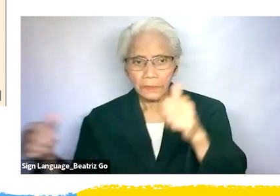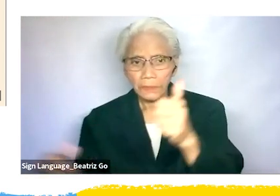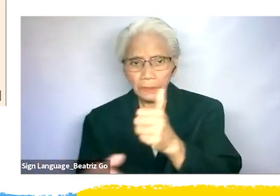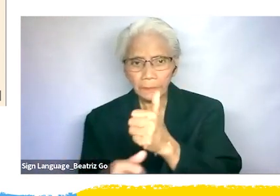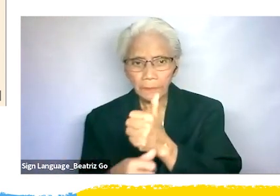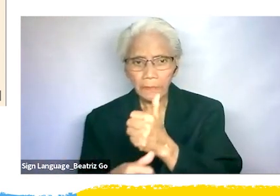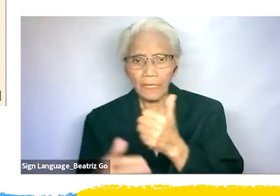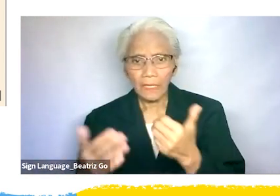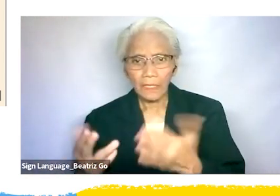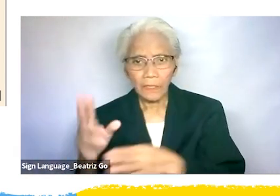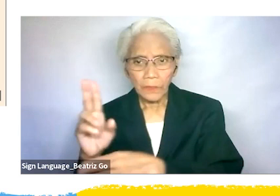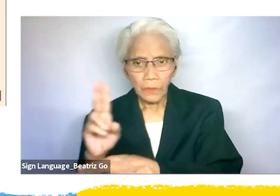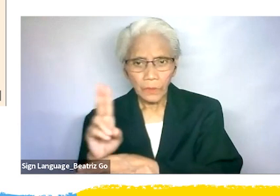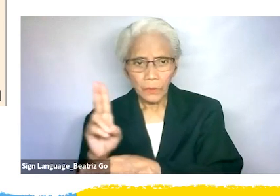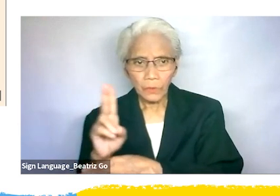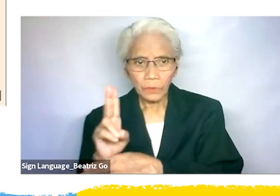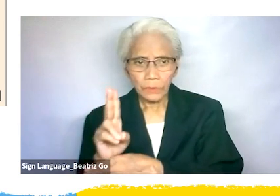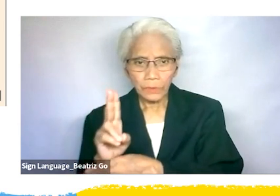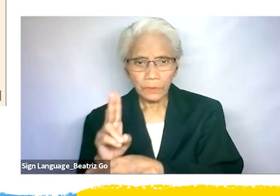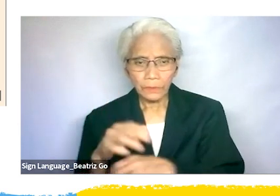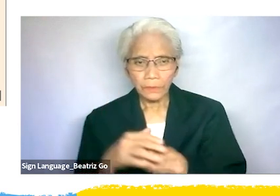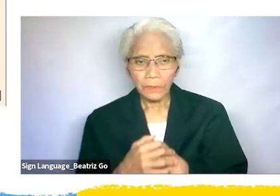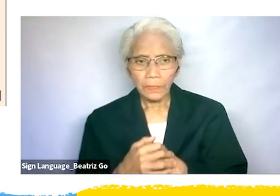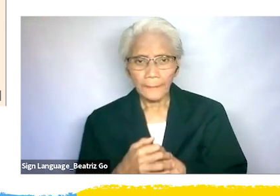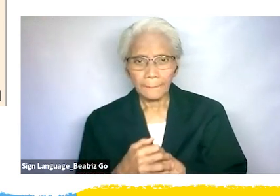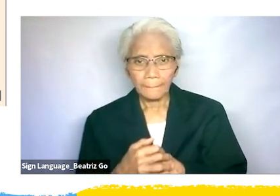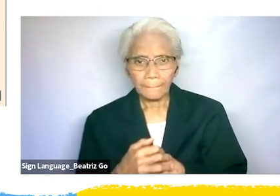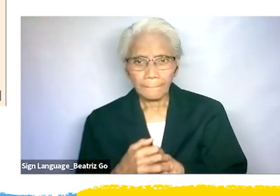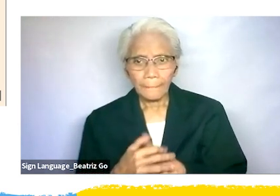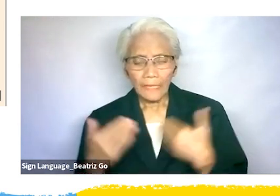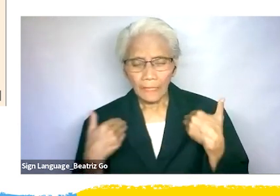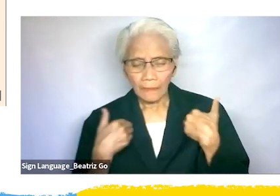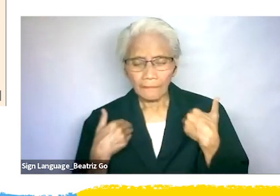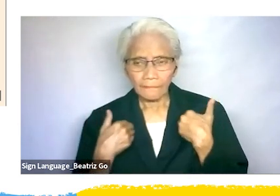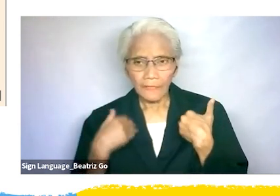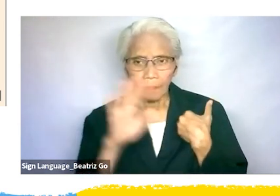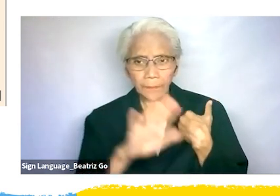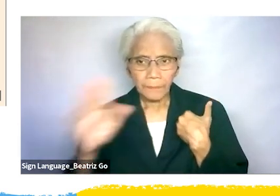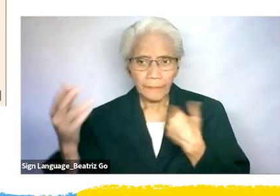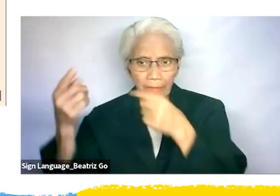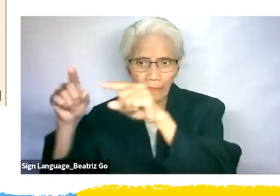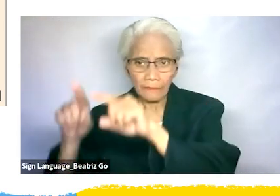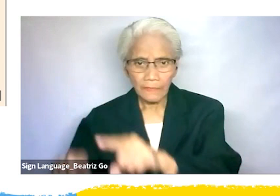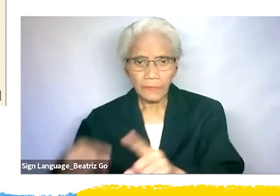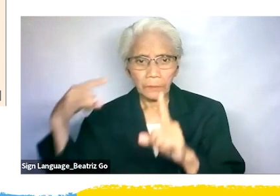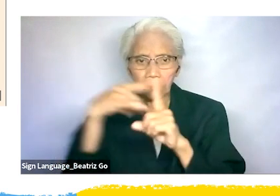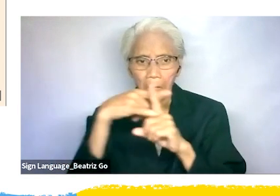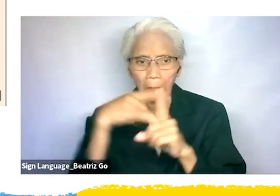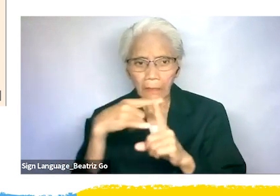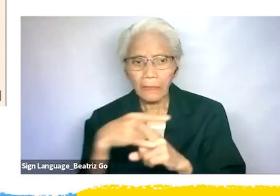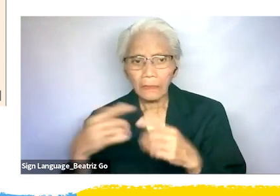It should also include measures to prevent stigmatization. It bullying and hatred,